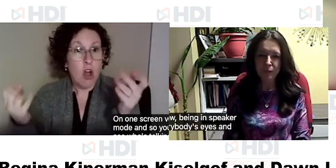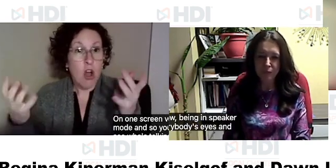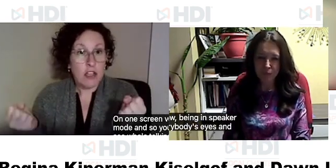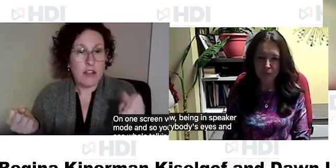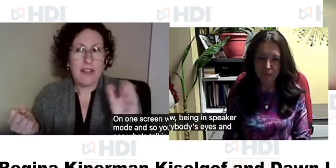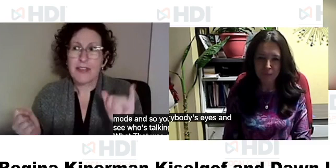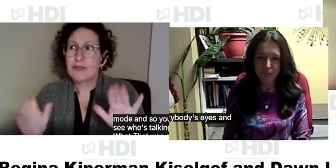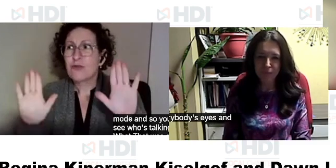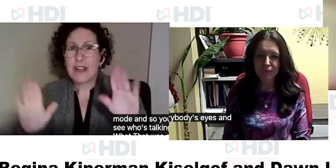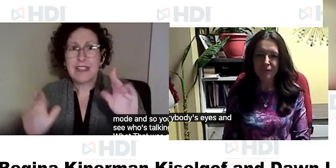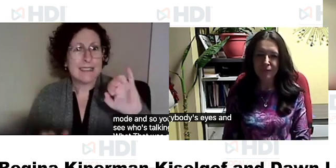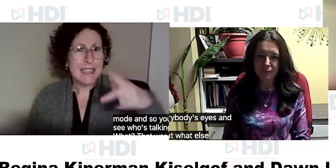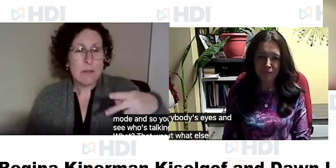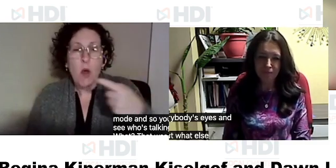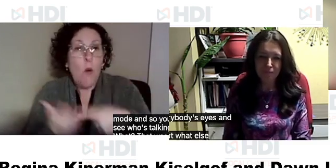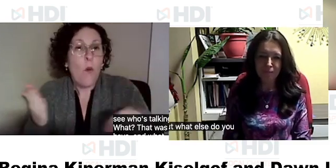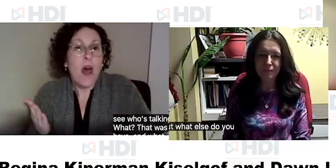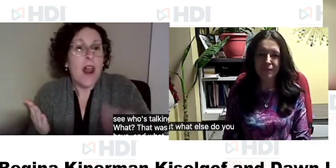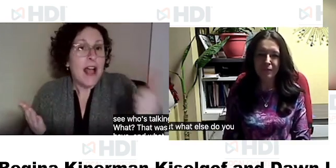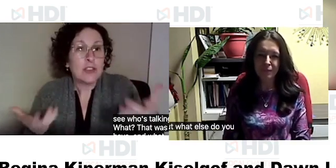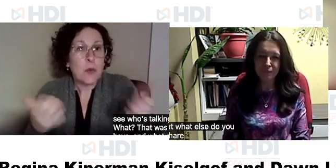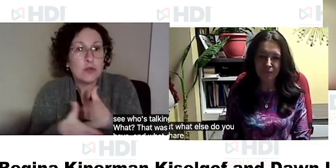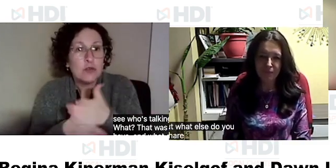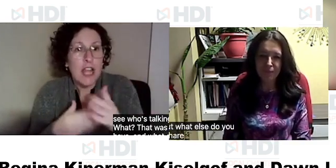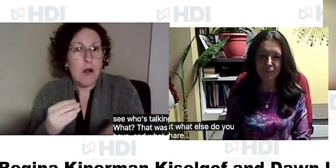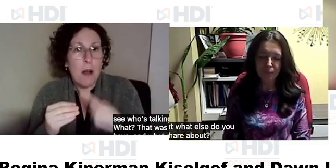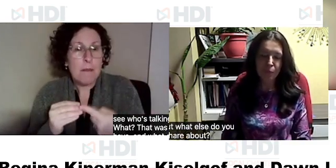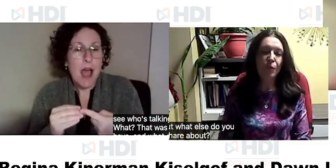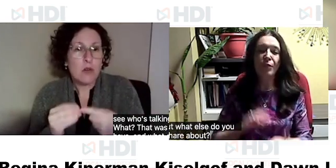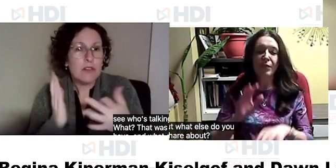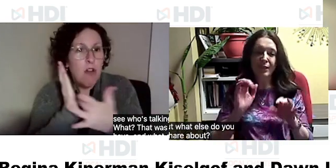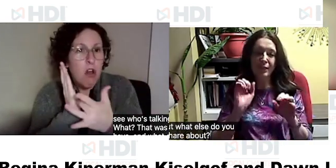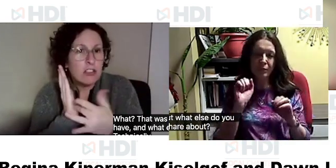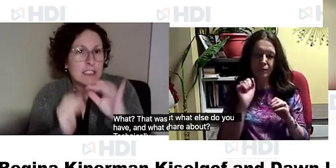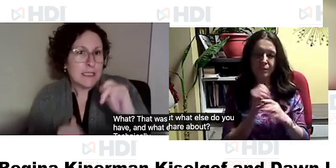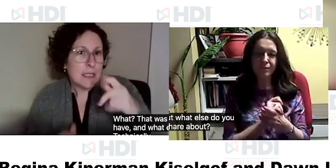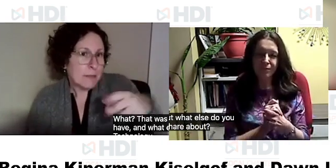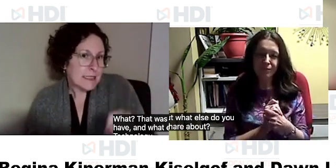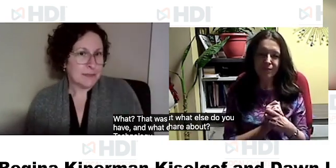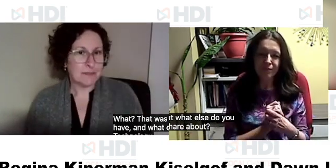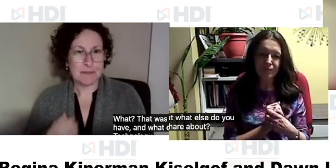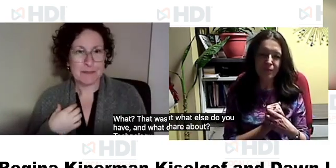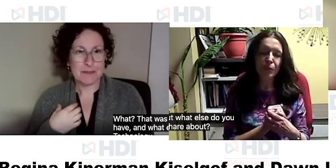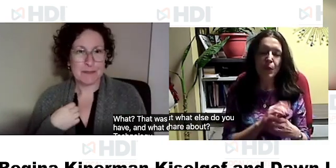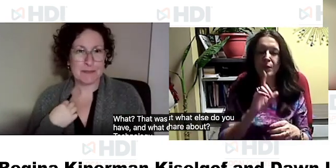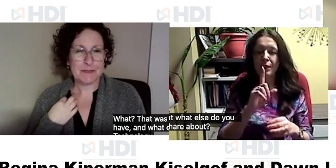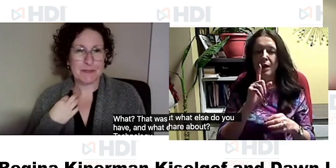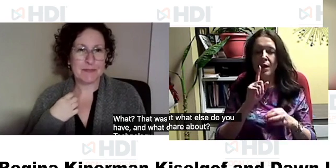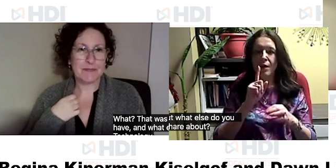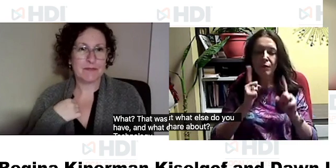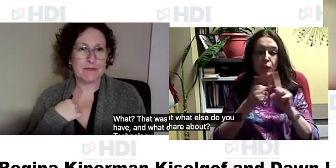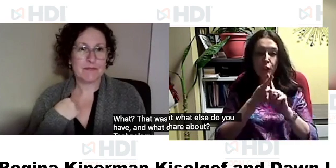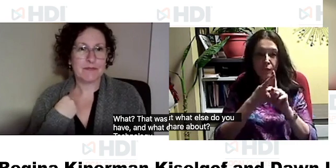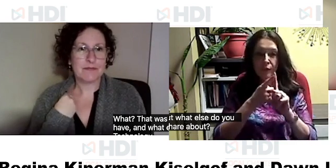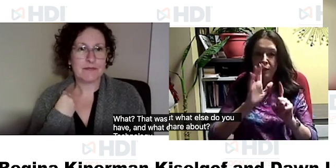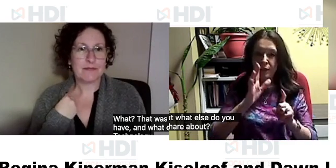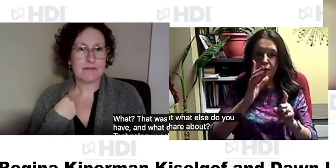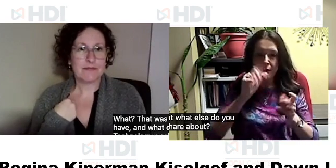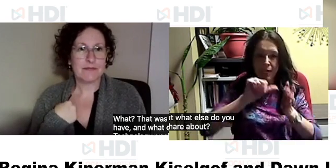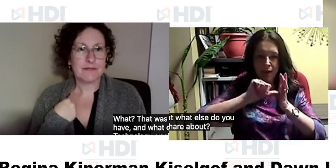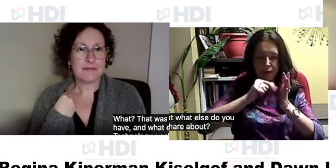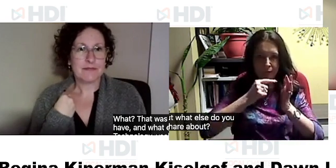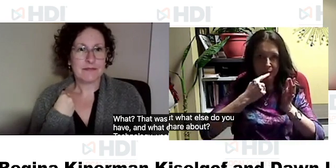tip but what else do you have and what else can you share about uh technology yeah